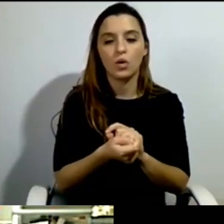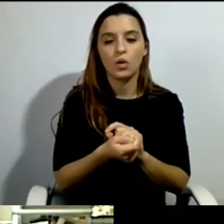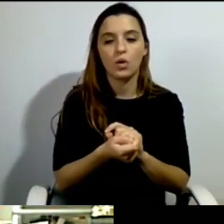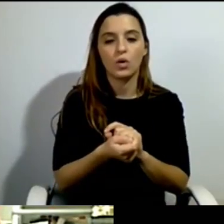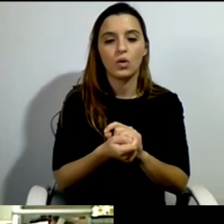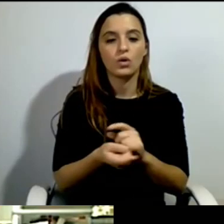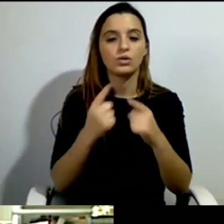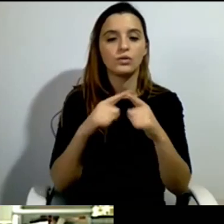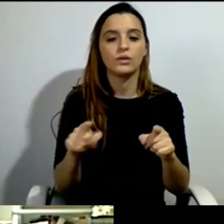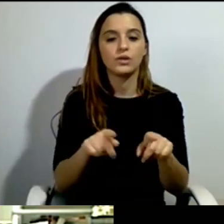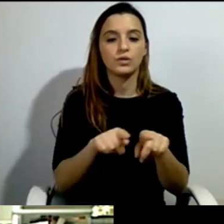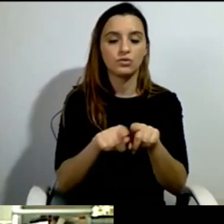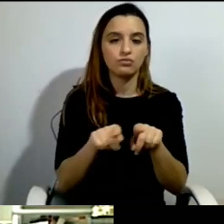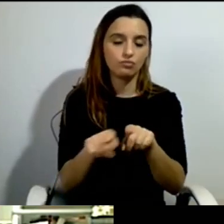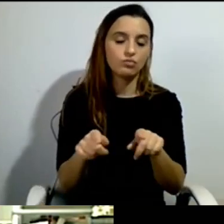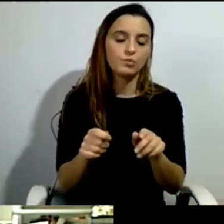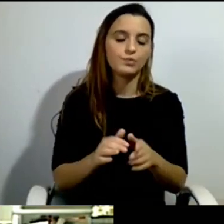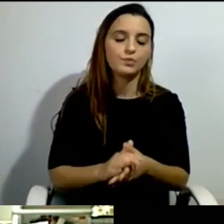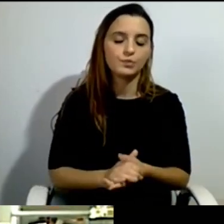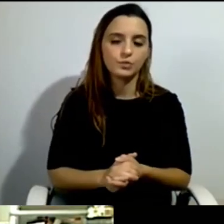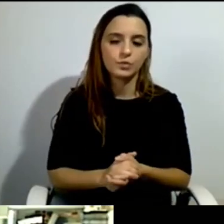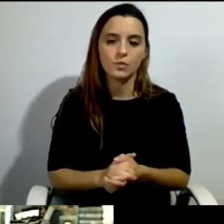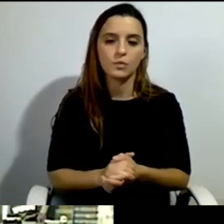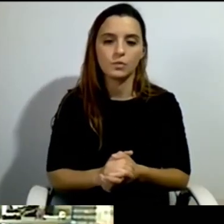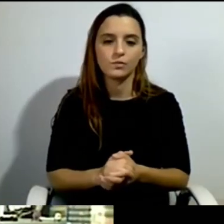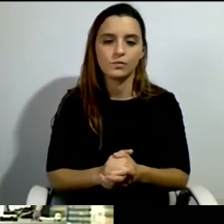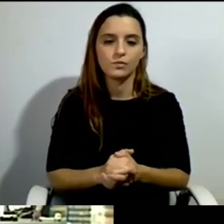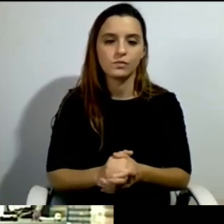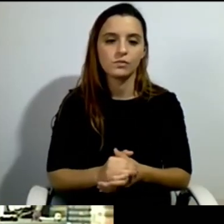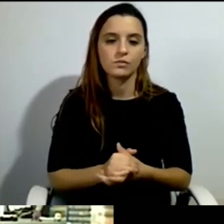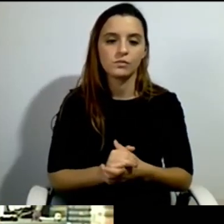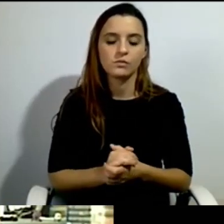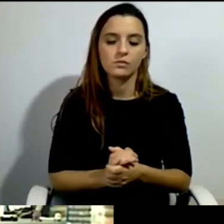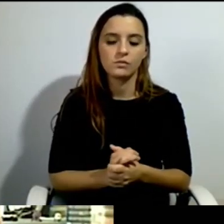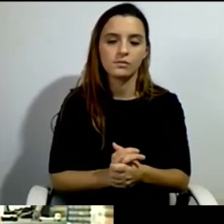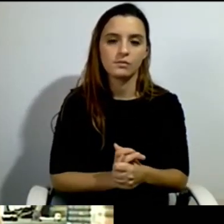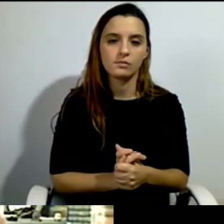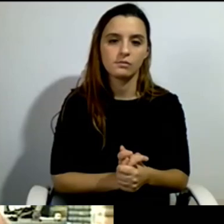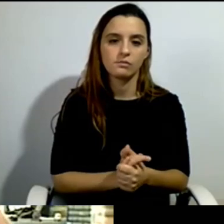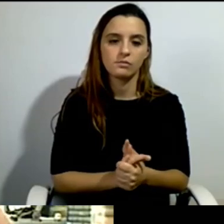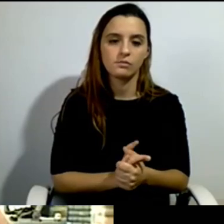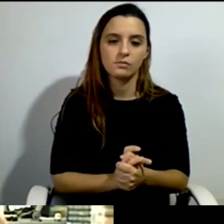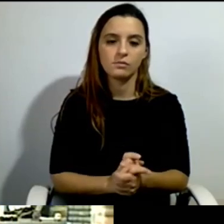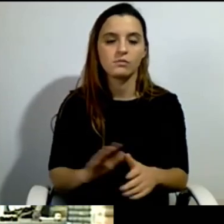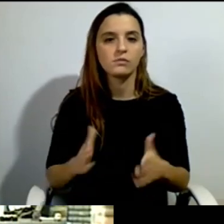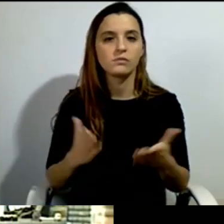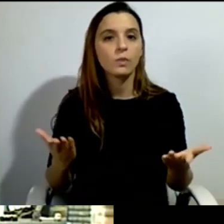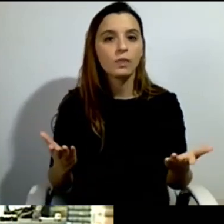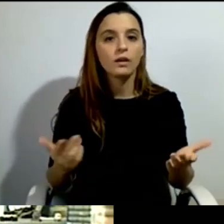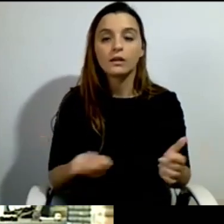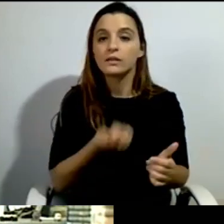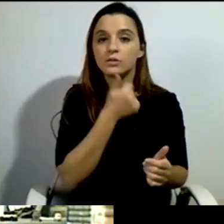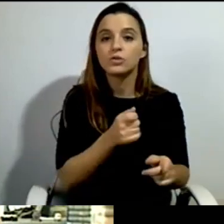are part of the government. And so, usually, political decisions take very long. They are very